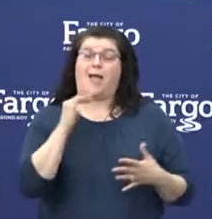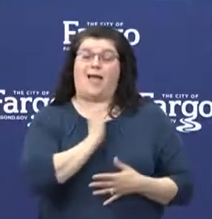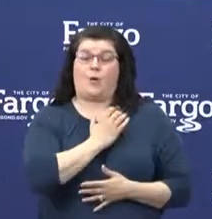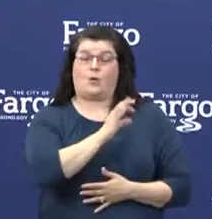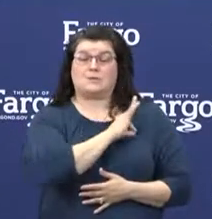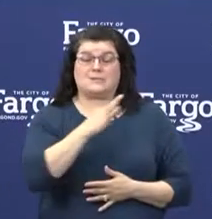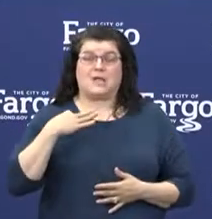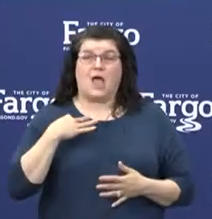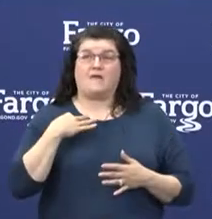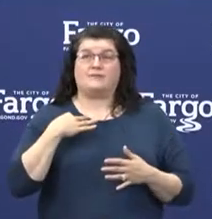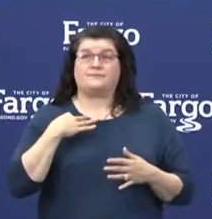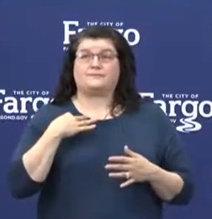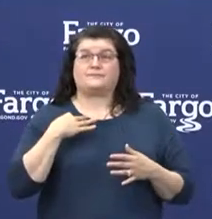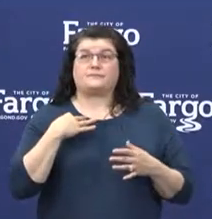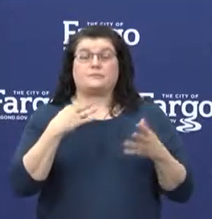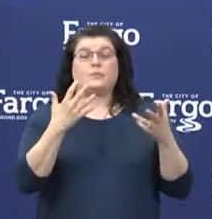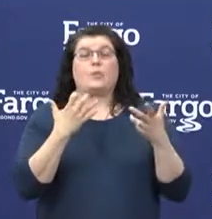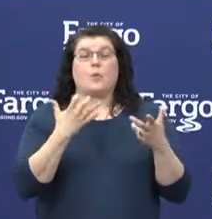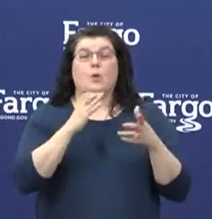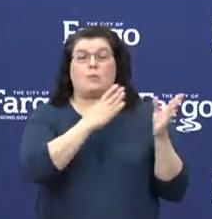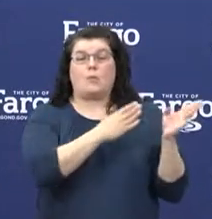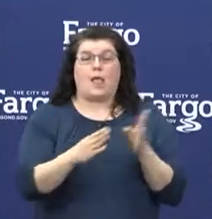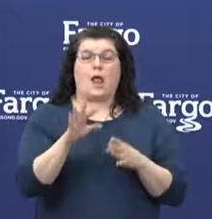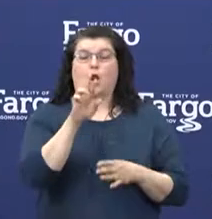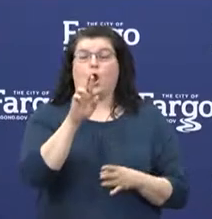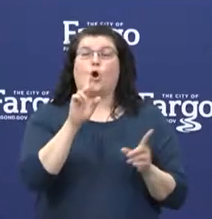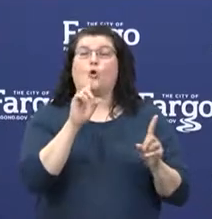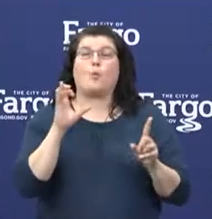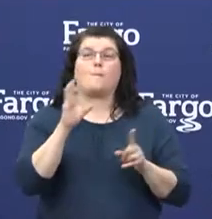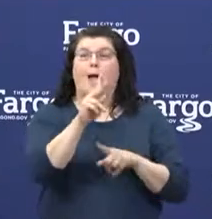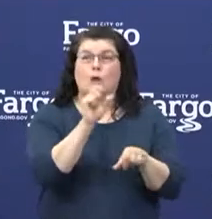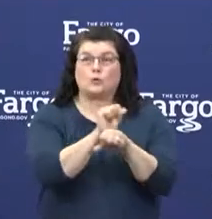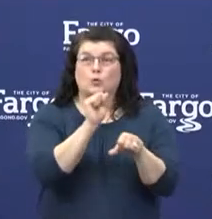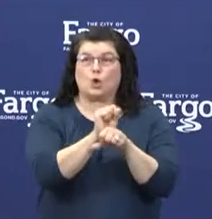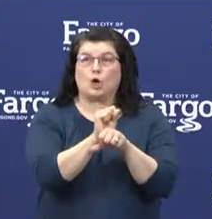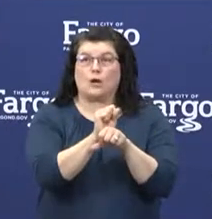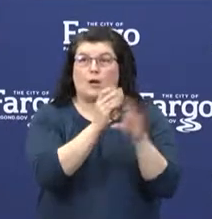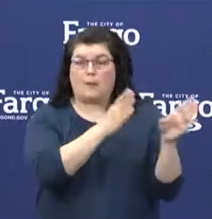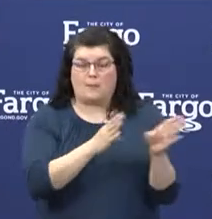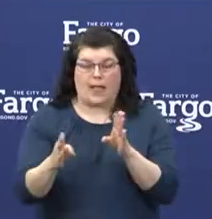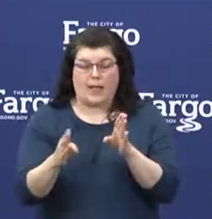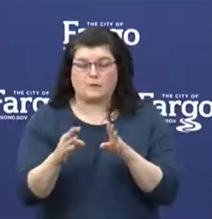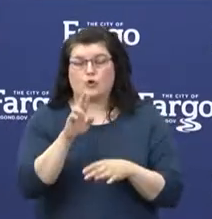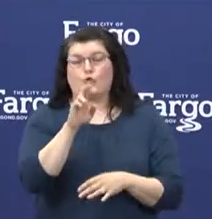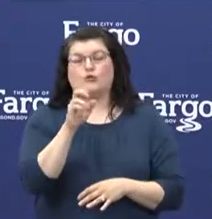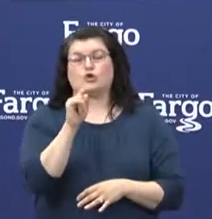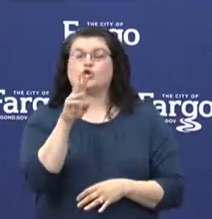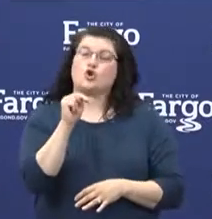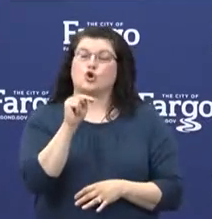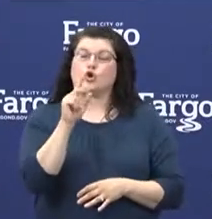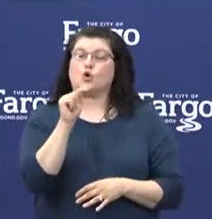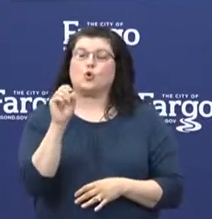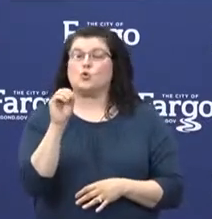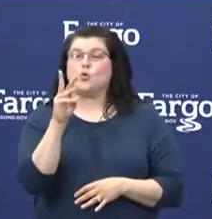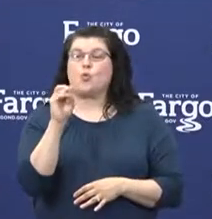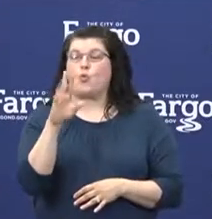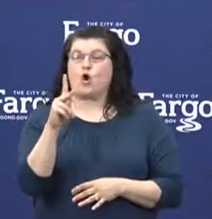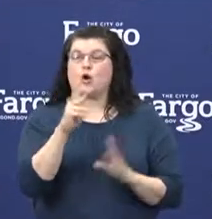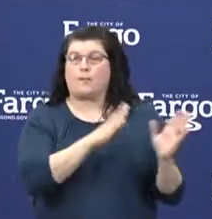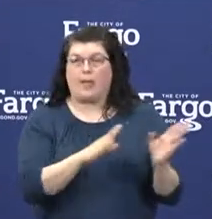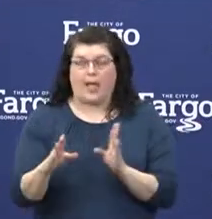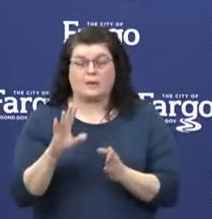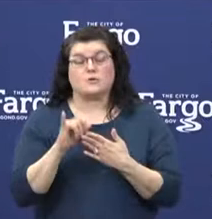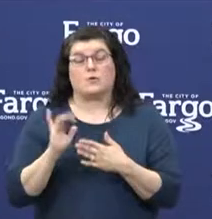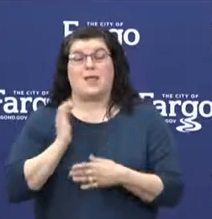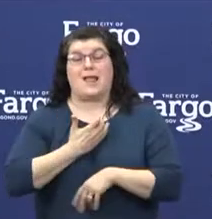phased return to work plan also for our employees as well as for the public. The timing is dependent